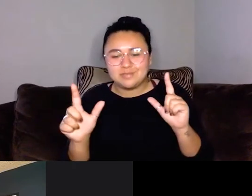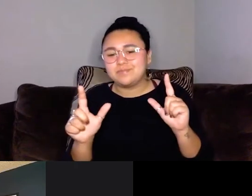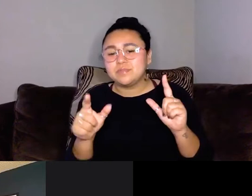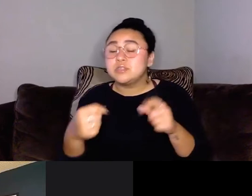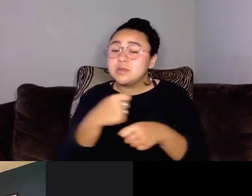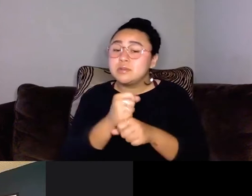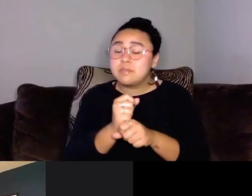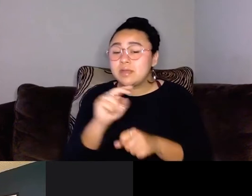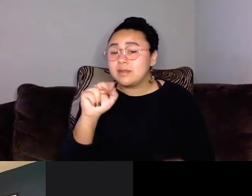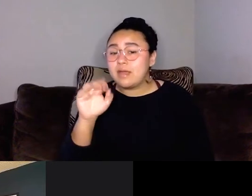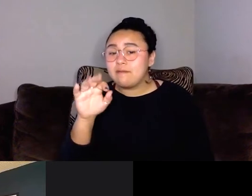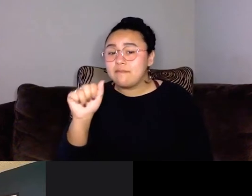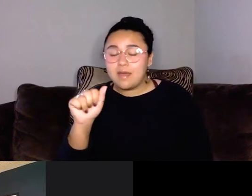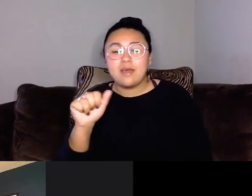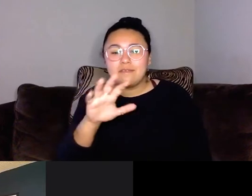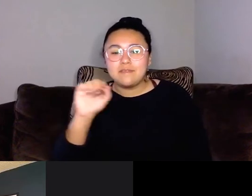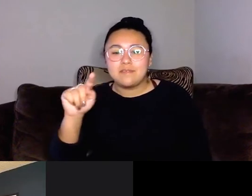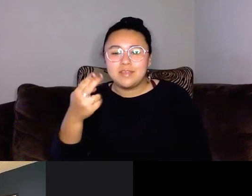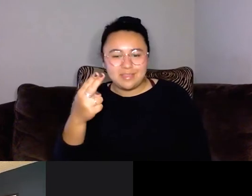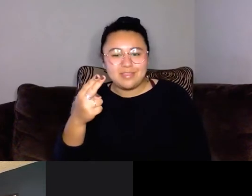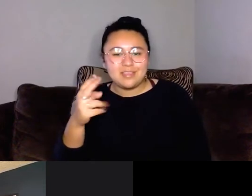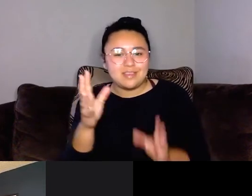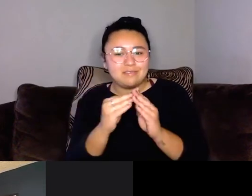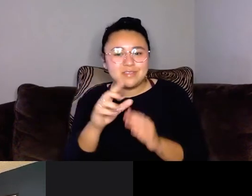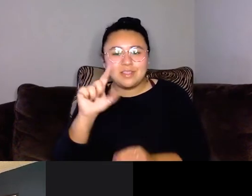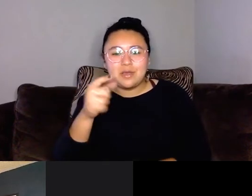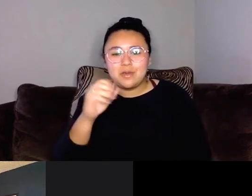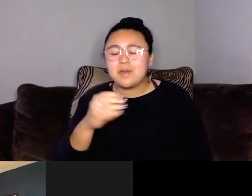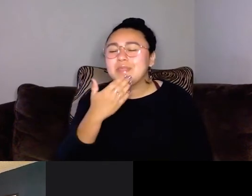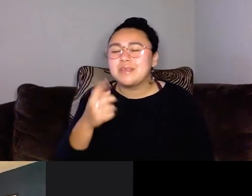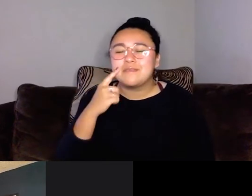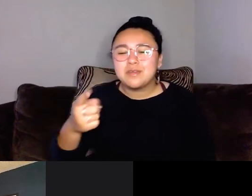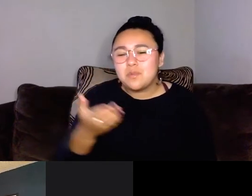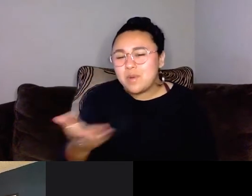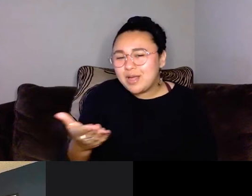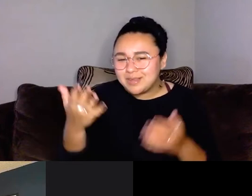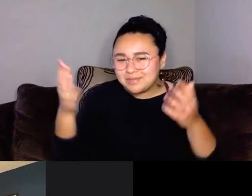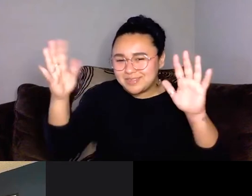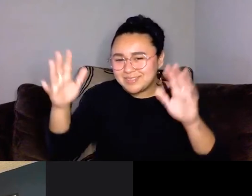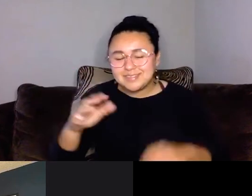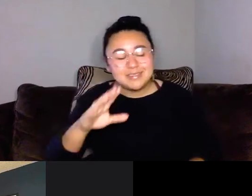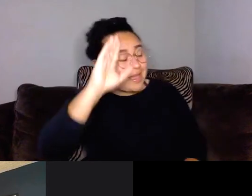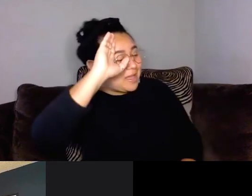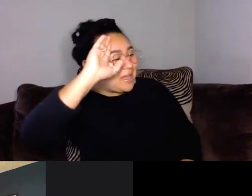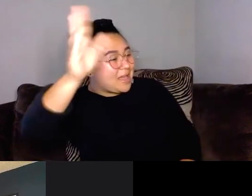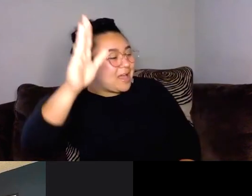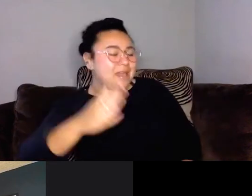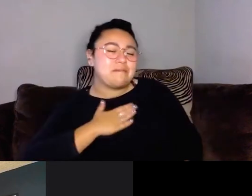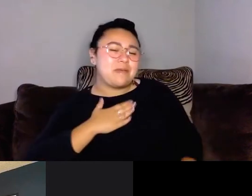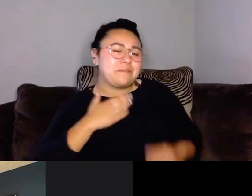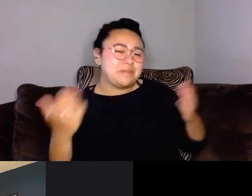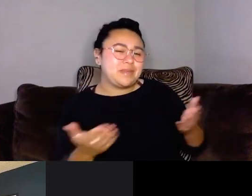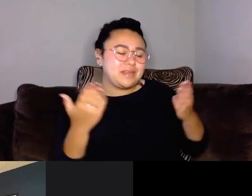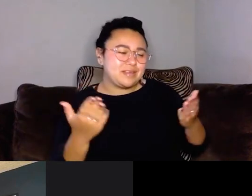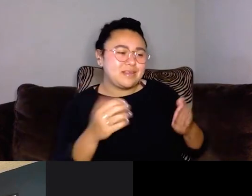conference logo. Thanks for that, Toni. Welcome to the show, Toni Tales, everybody. Thank you. Thank you. I'm really happy to be here. And